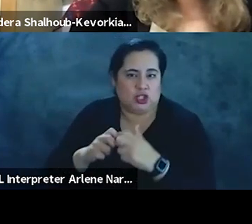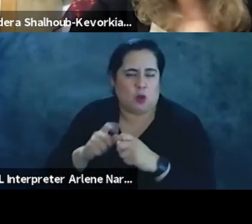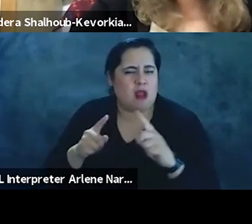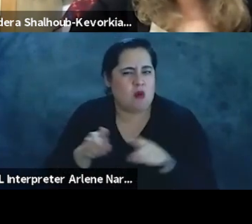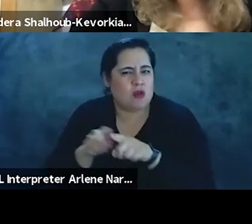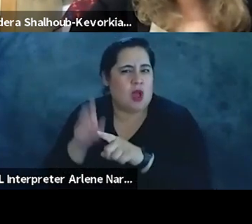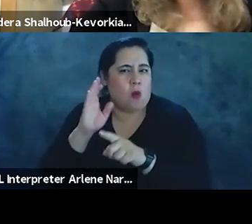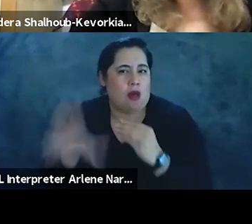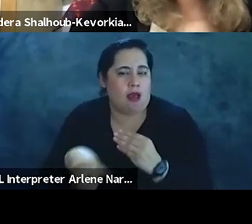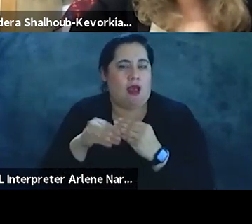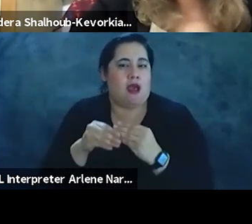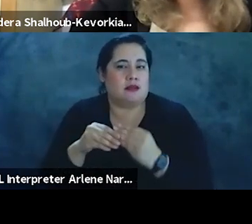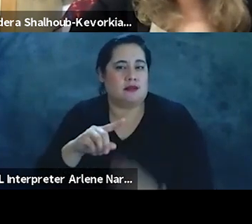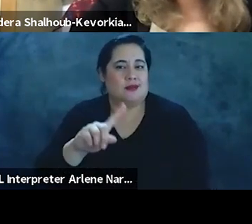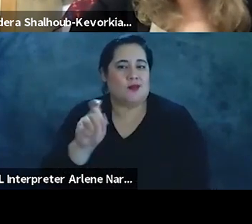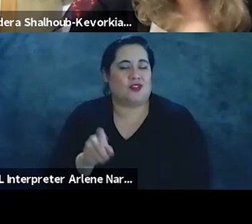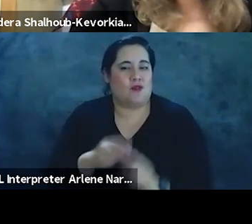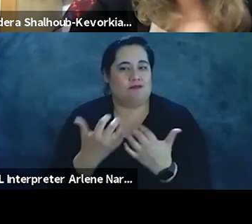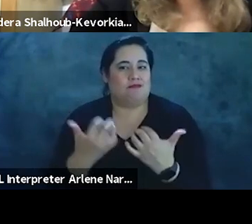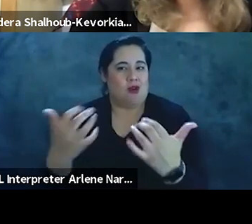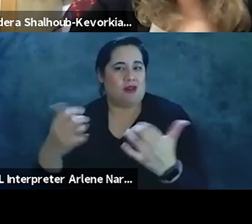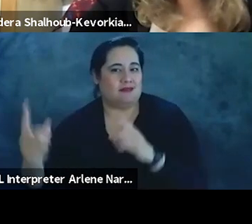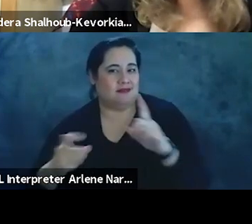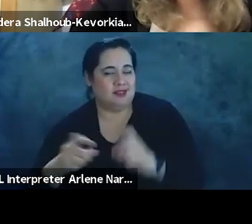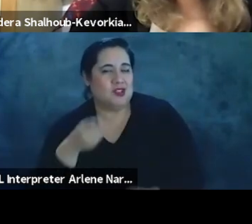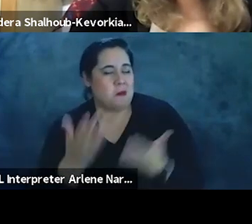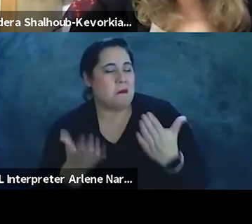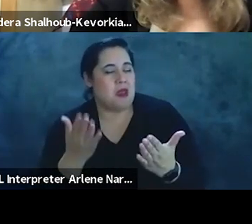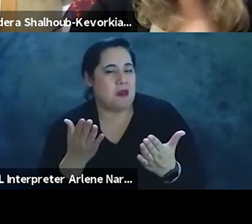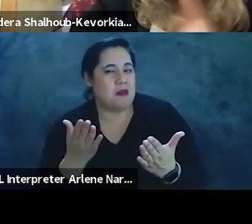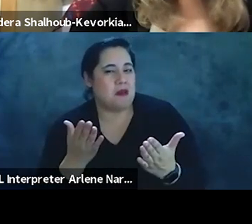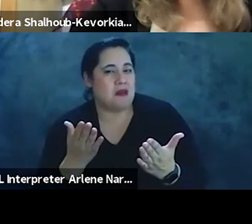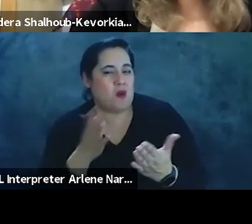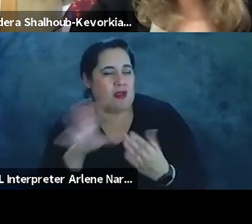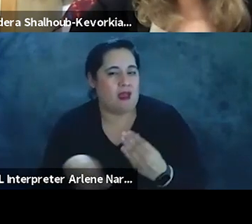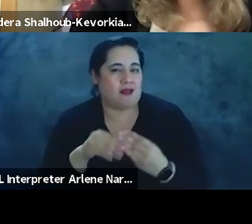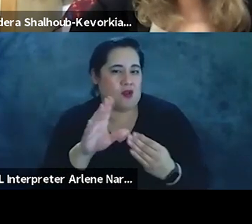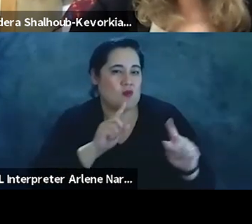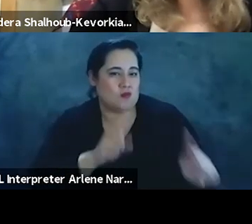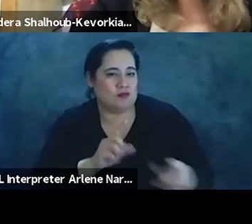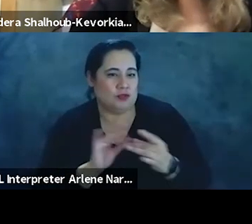add a question from the audience that you might be able to work into your response.